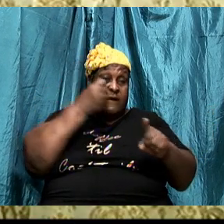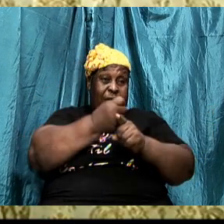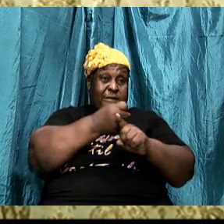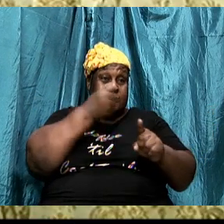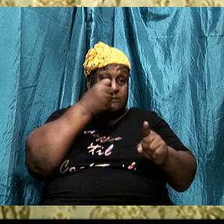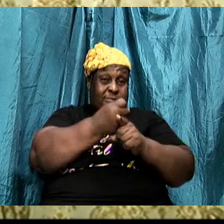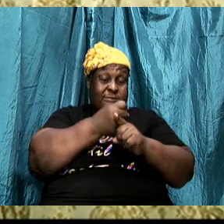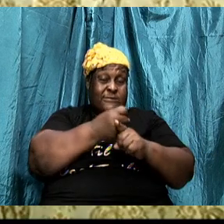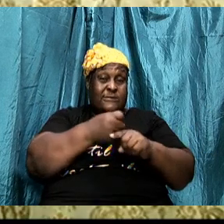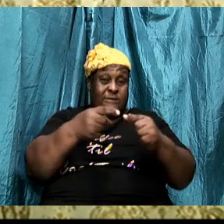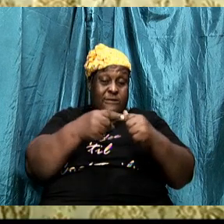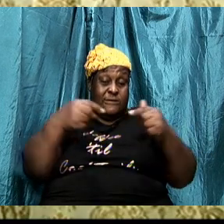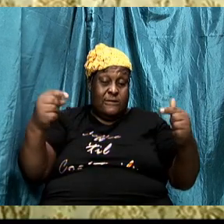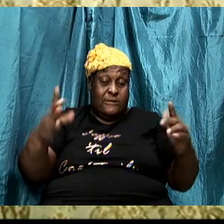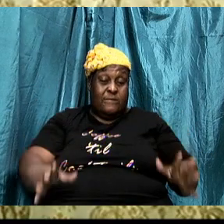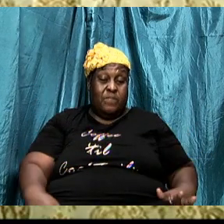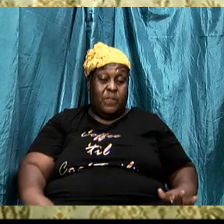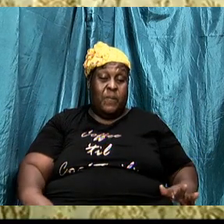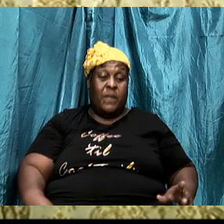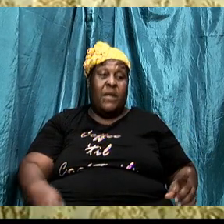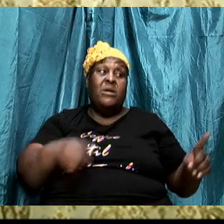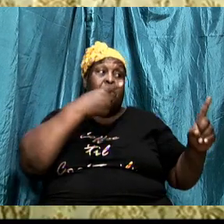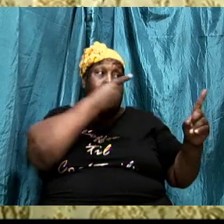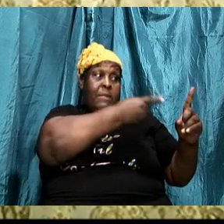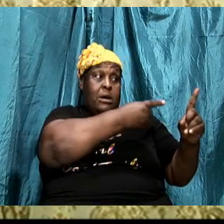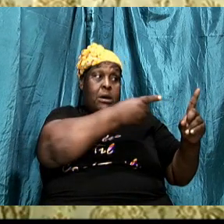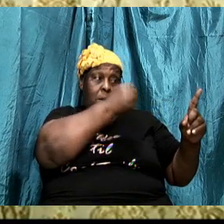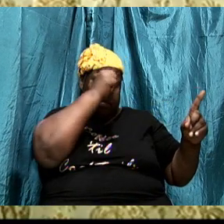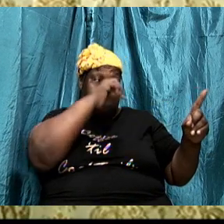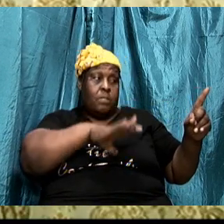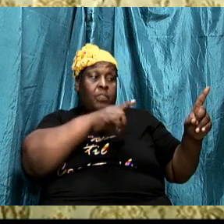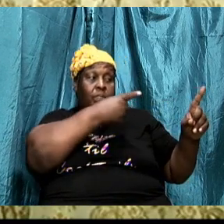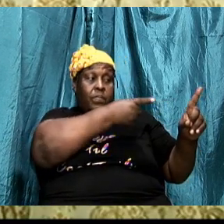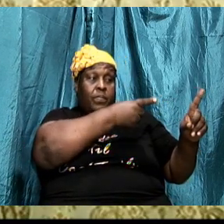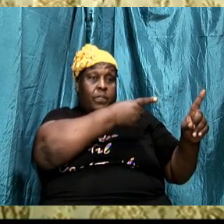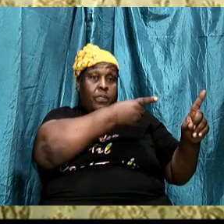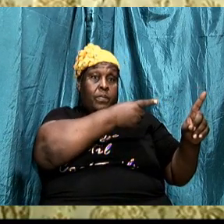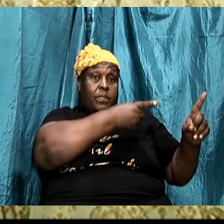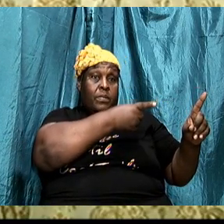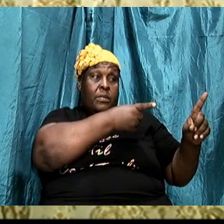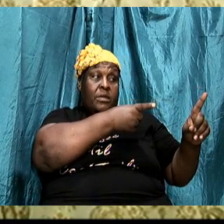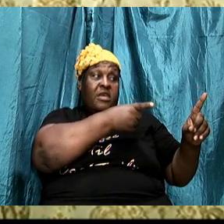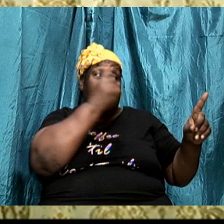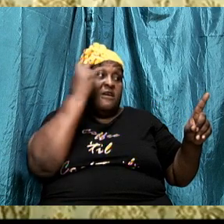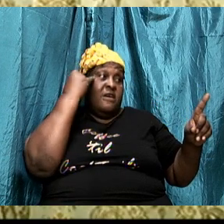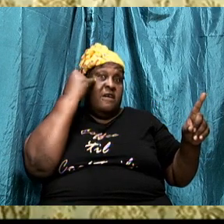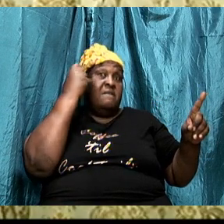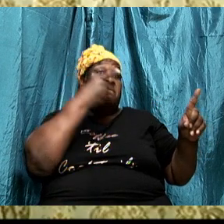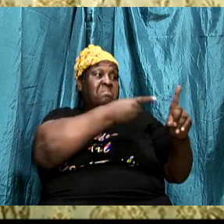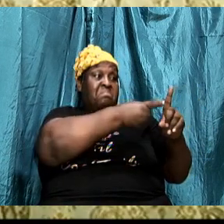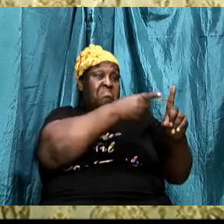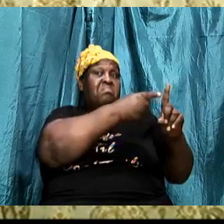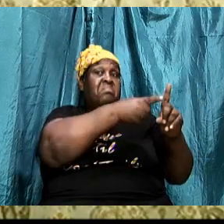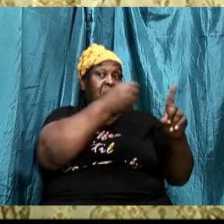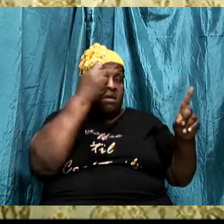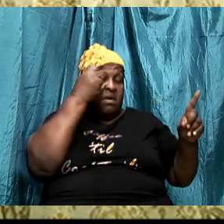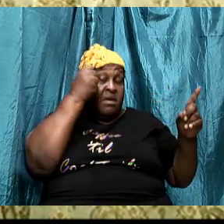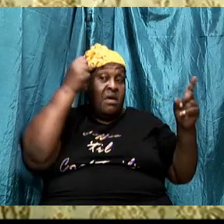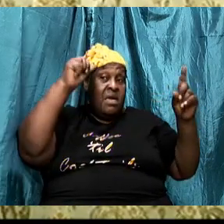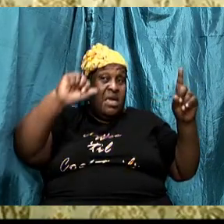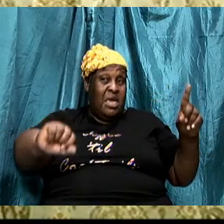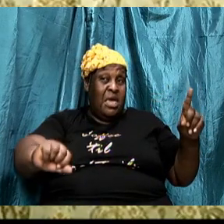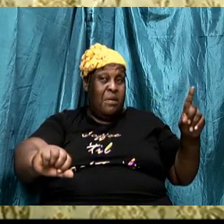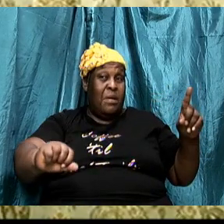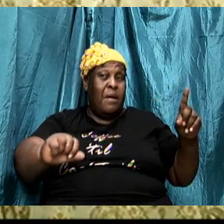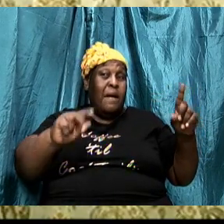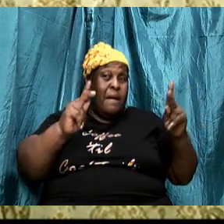And he said, if I be able and that person